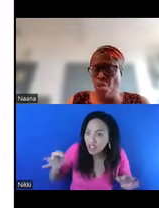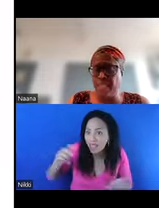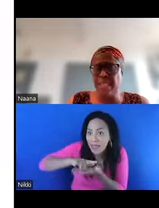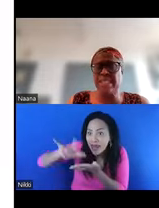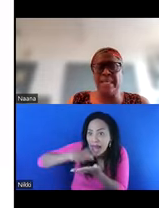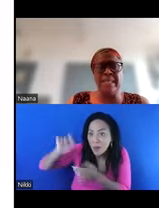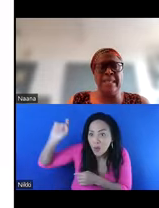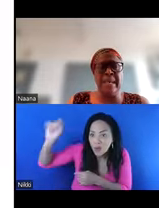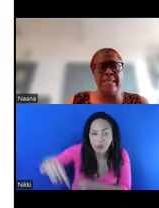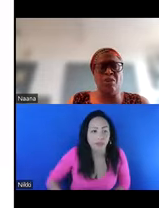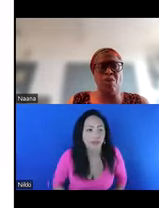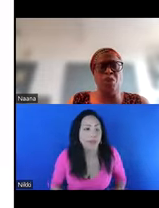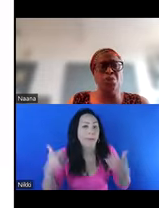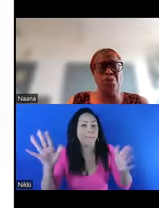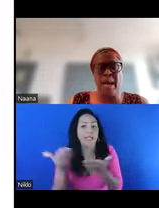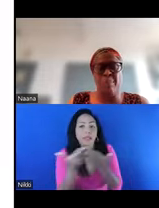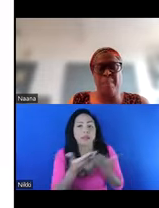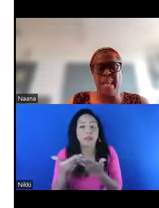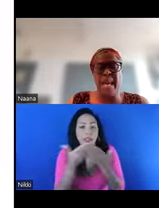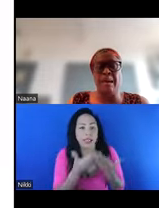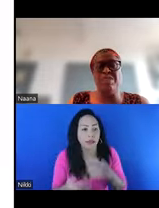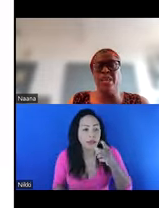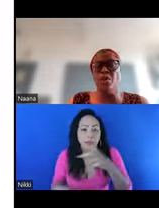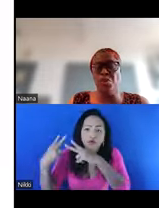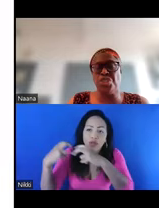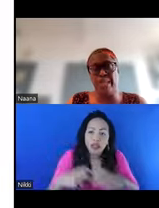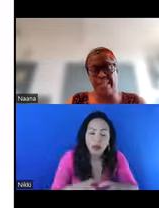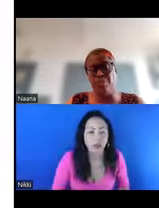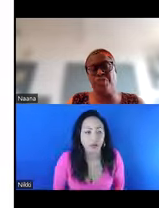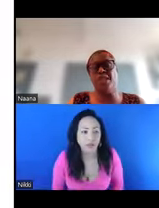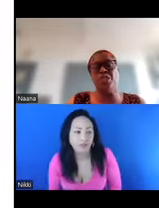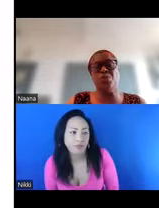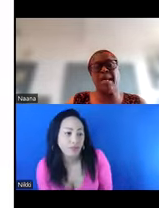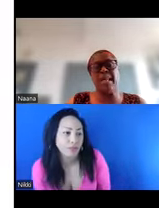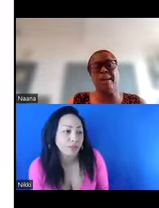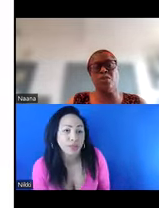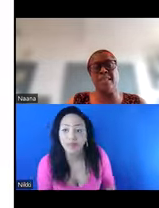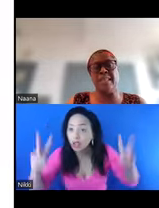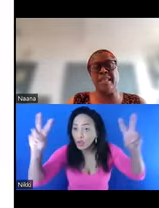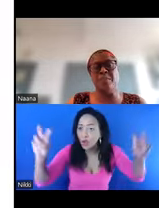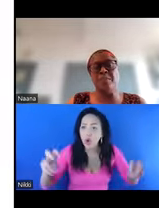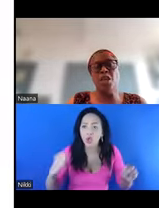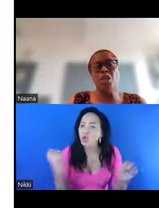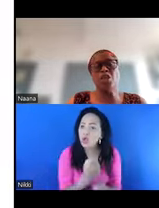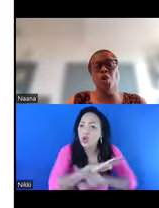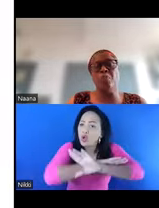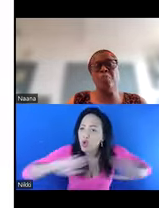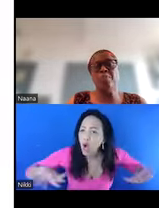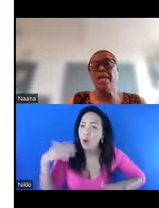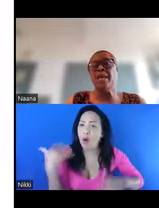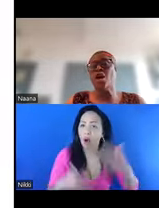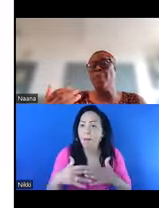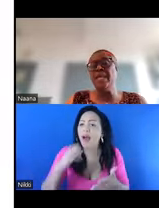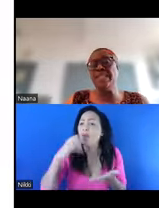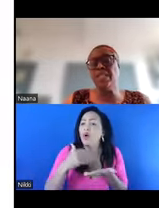So we did a study and called Do No Harm. And I'm really going to share some of the issues that came out of the study. So